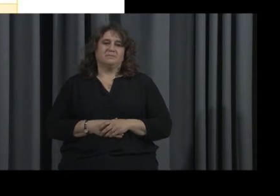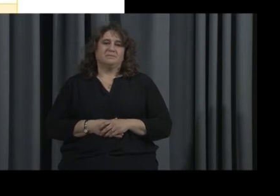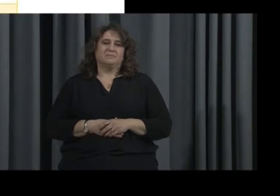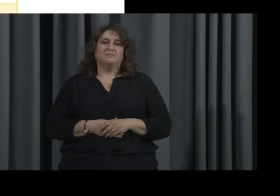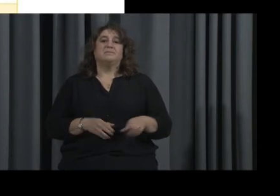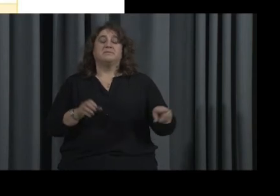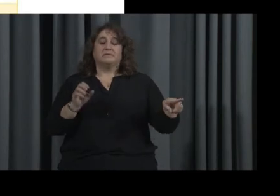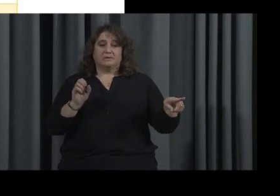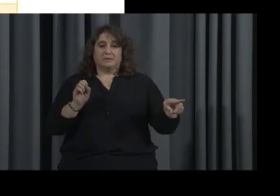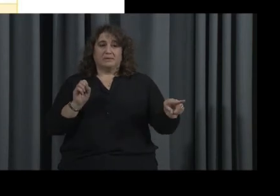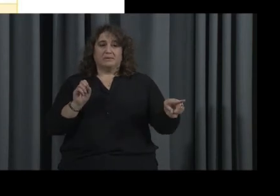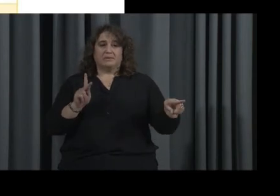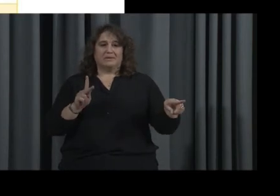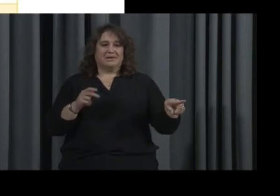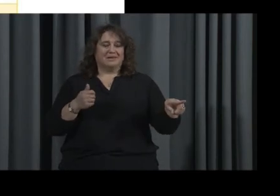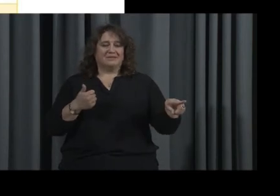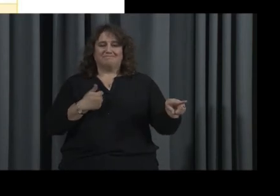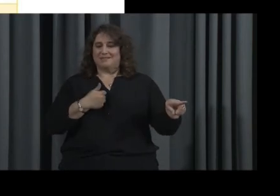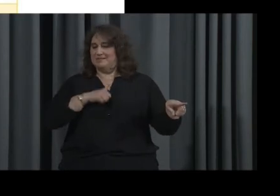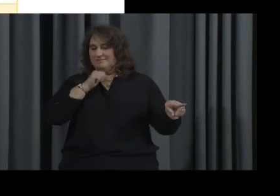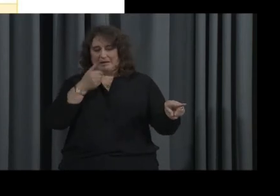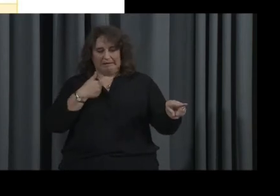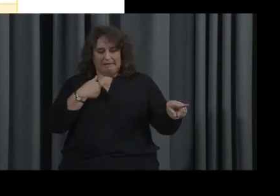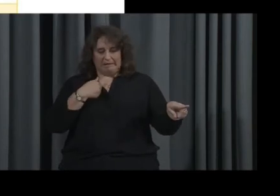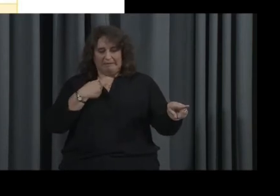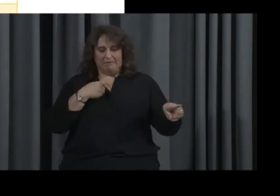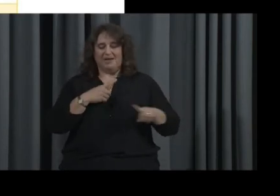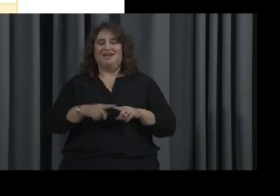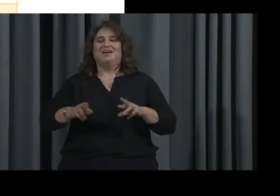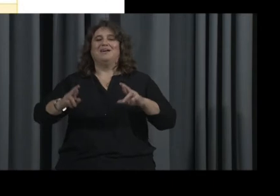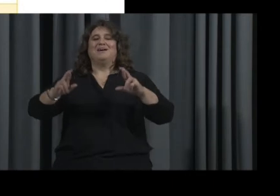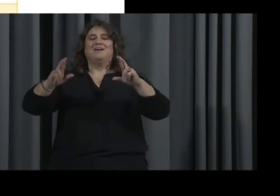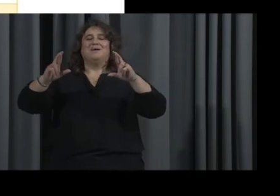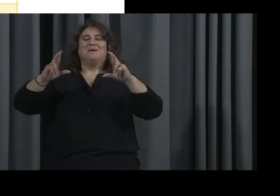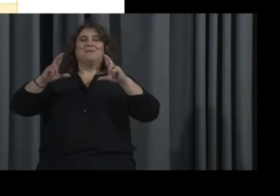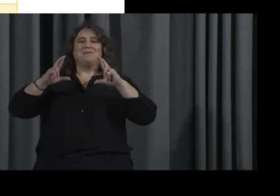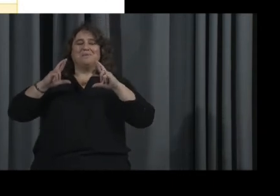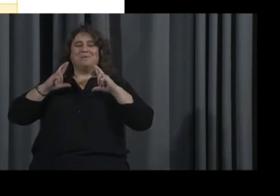All right. I didn't have that one, so I have Relaxation.